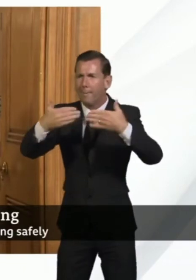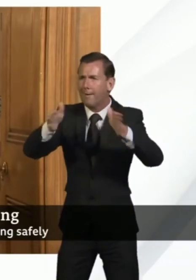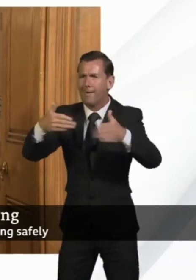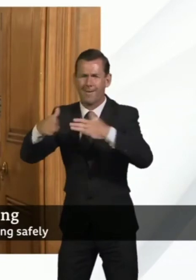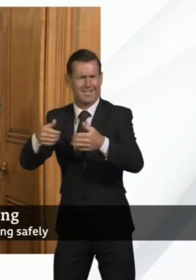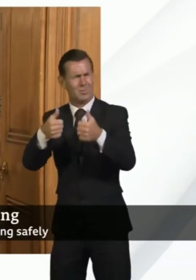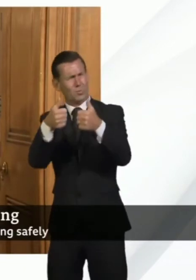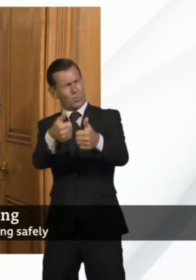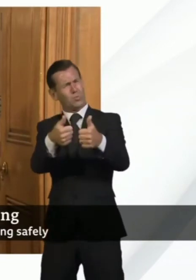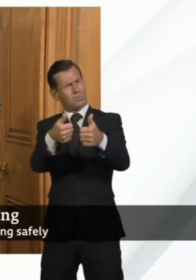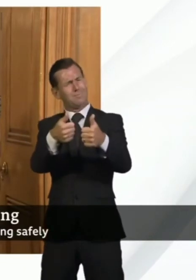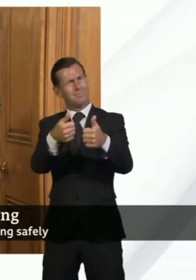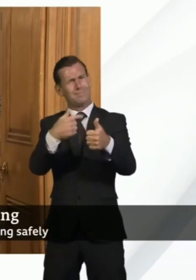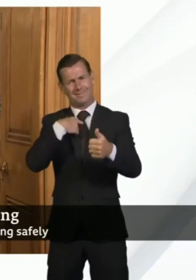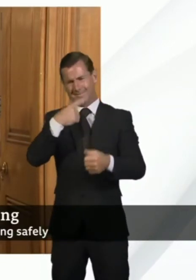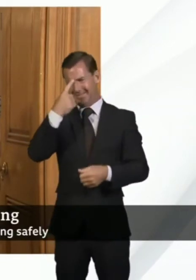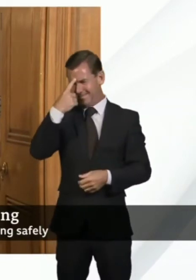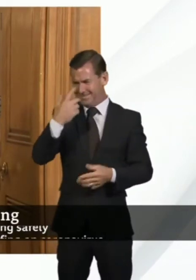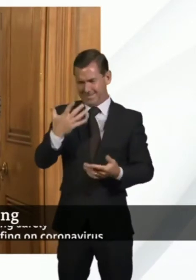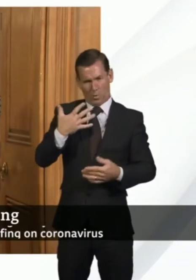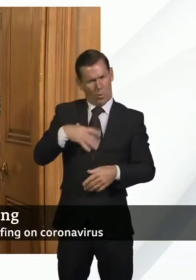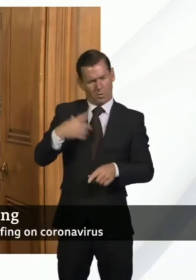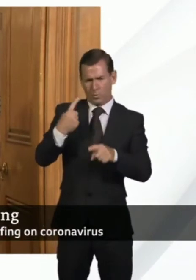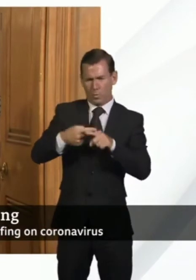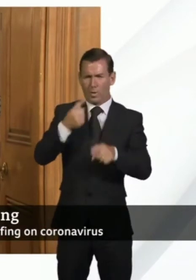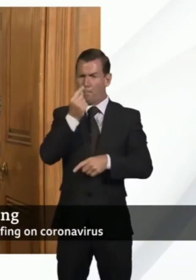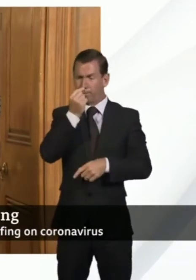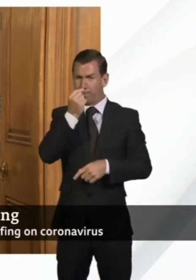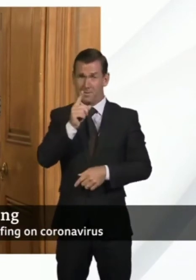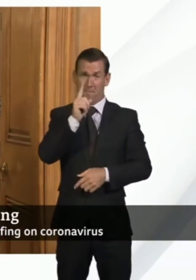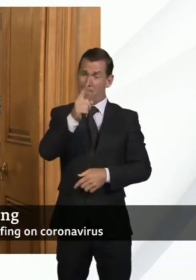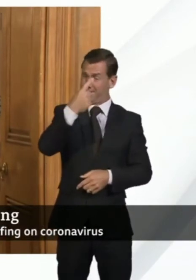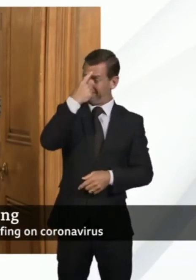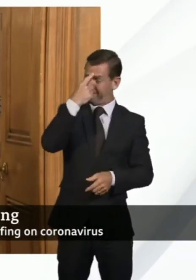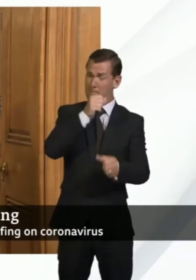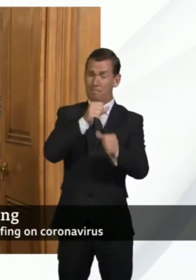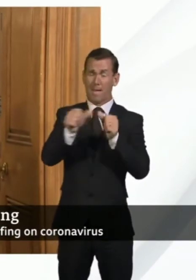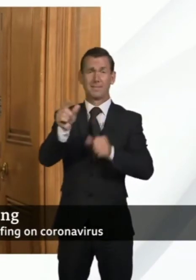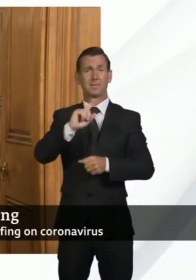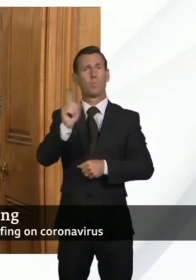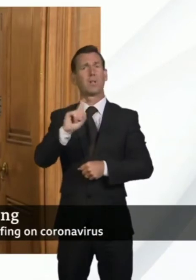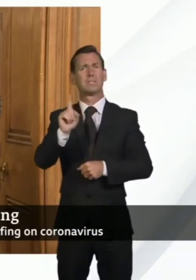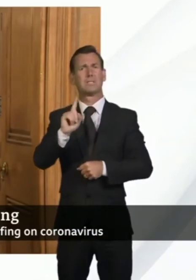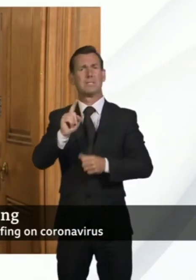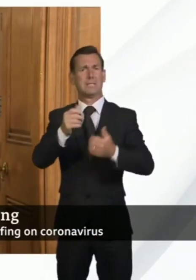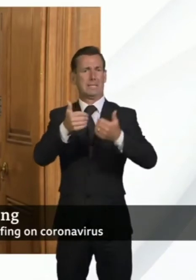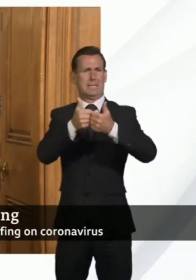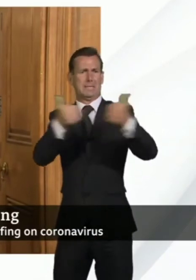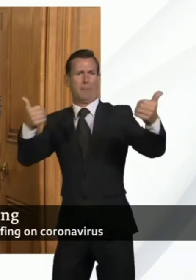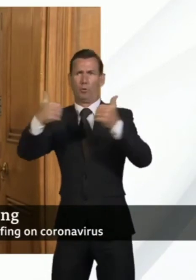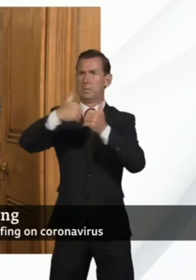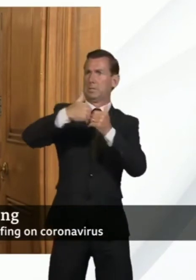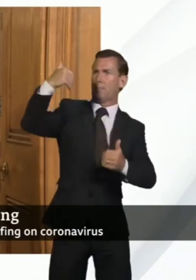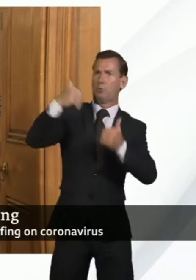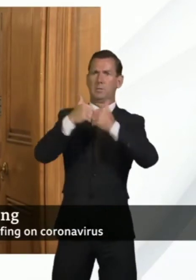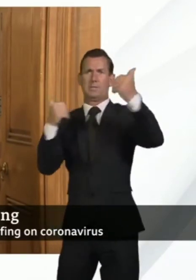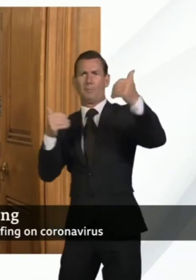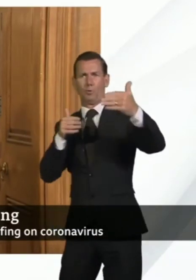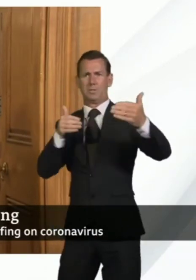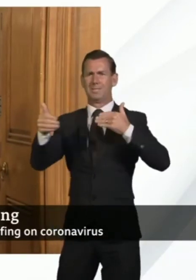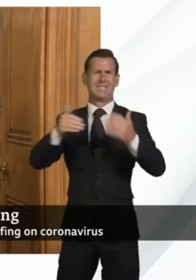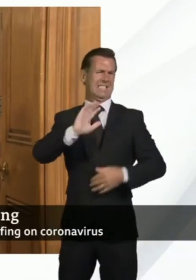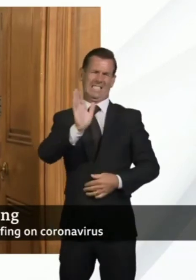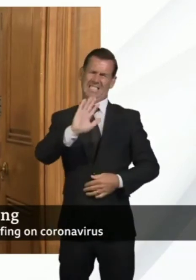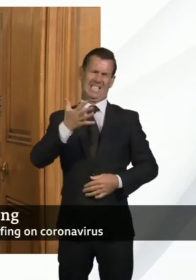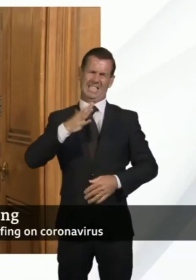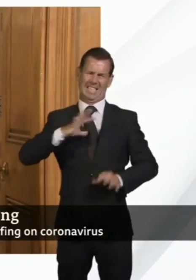retail. I think it is best, though, and the government has said this repeatedly, that we move as a whole nation and that would include, of course, the